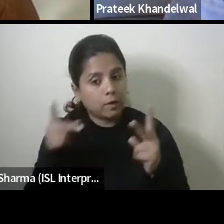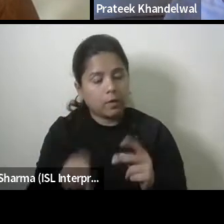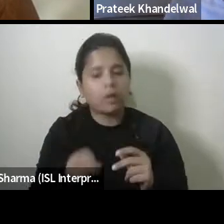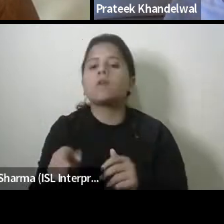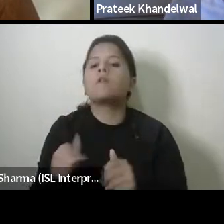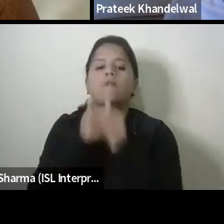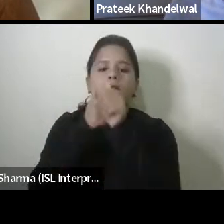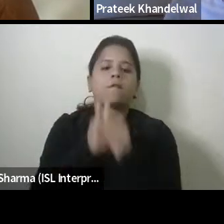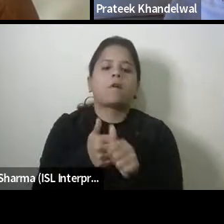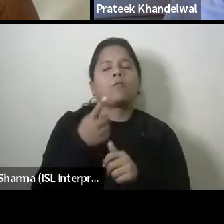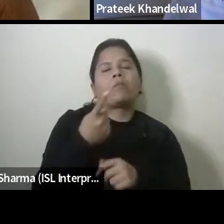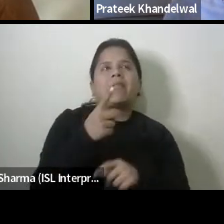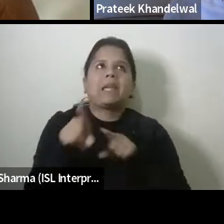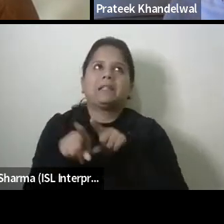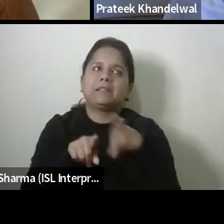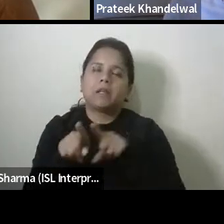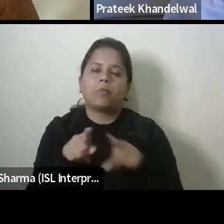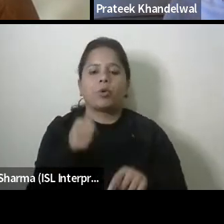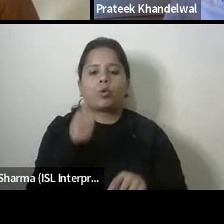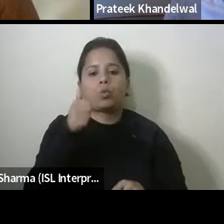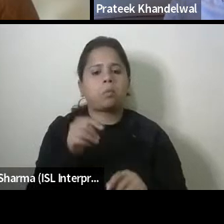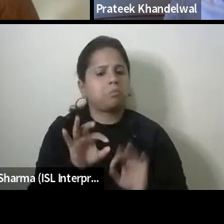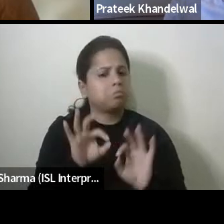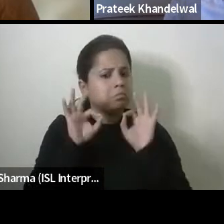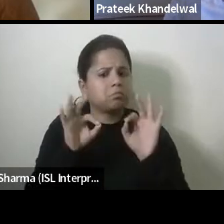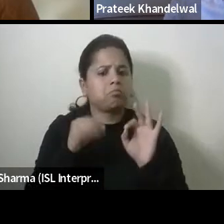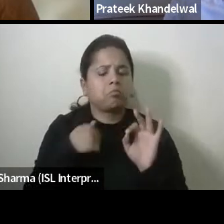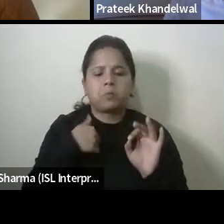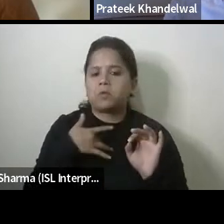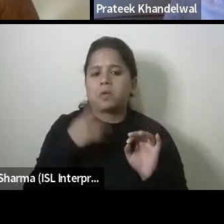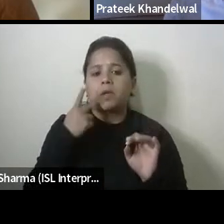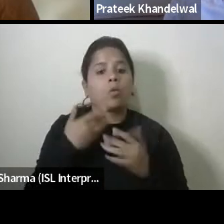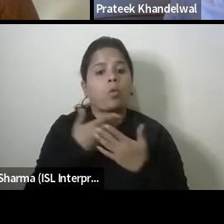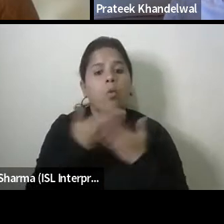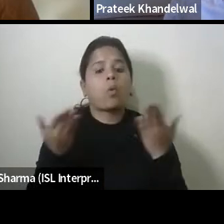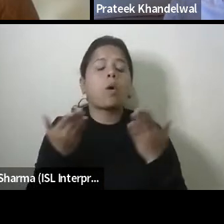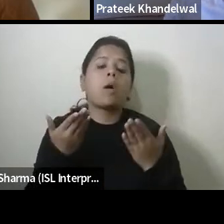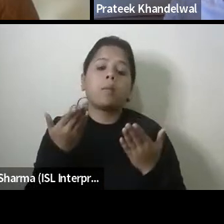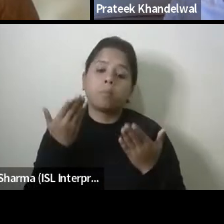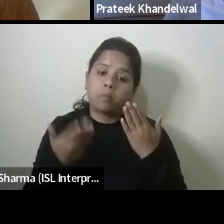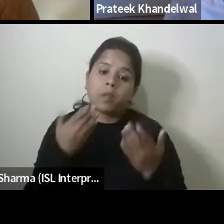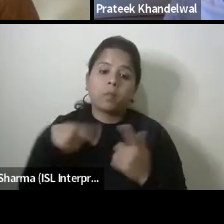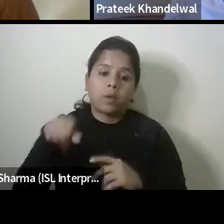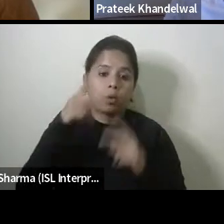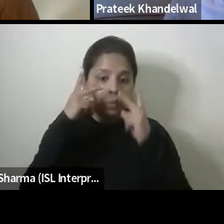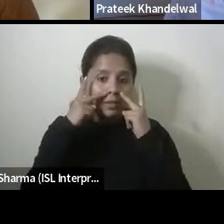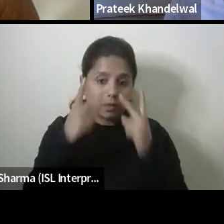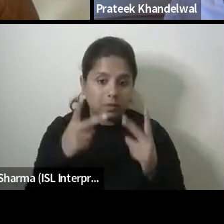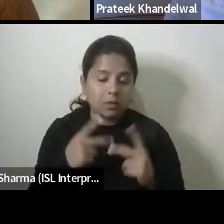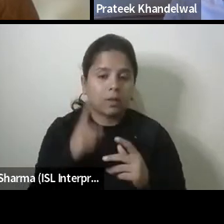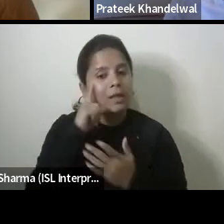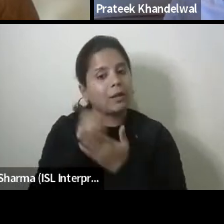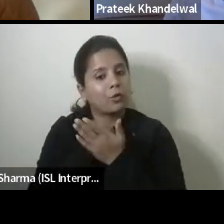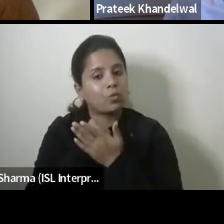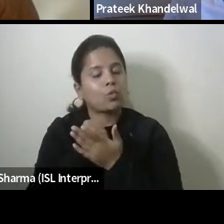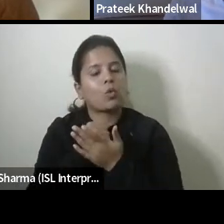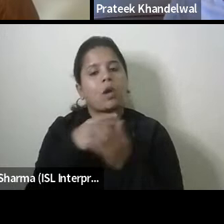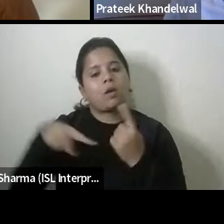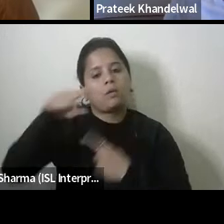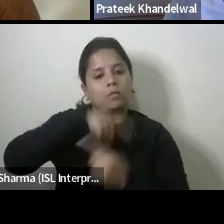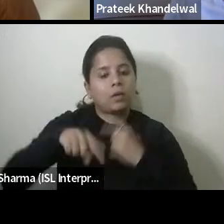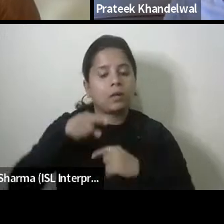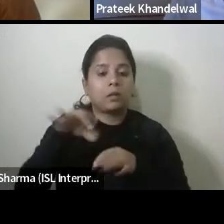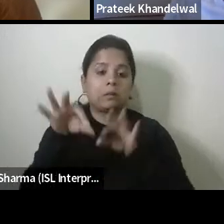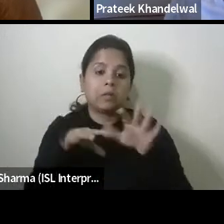utipic example is something fantastic which uh everyone could you know look up and try to model around different cities